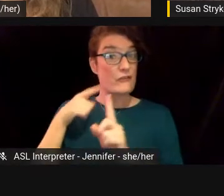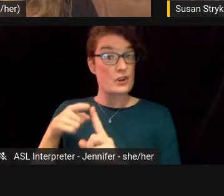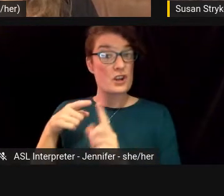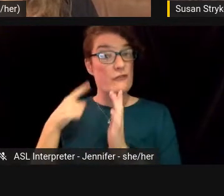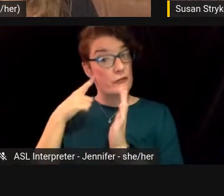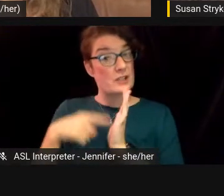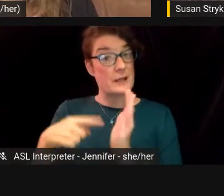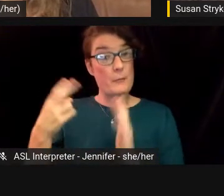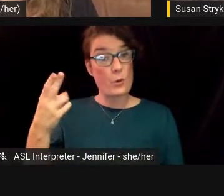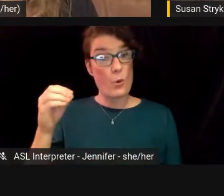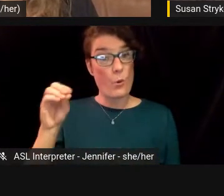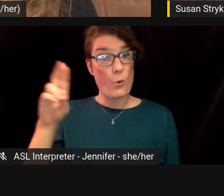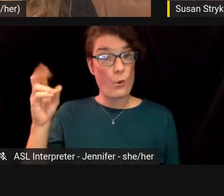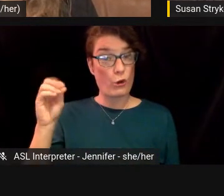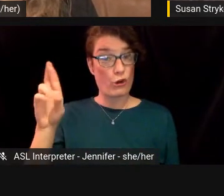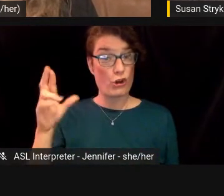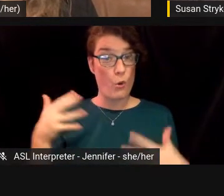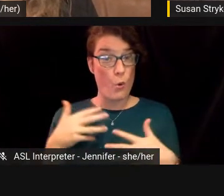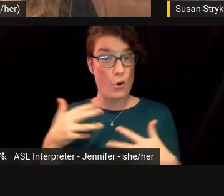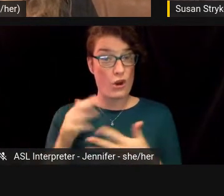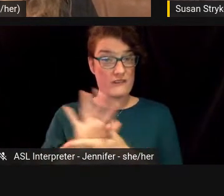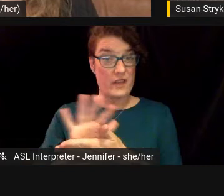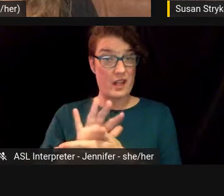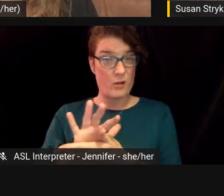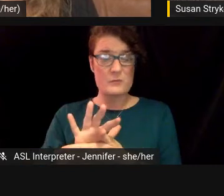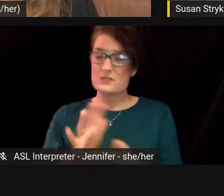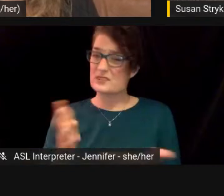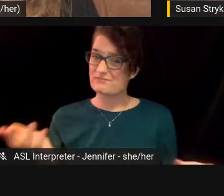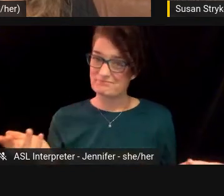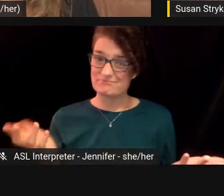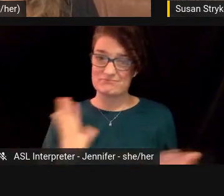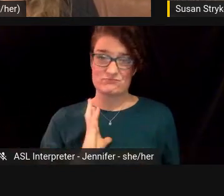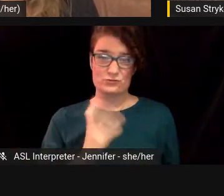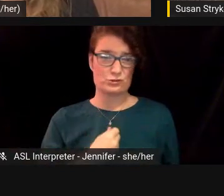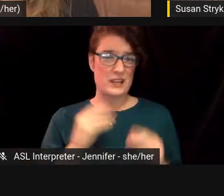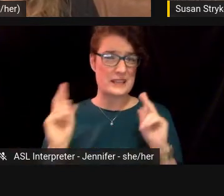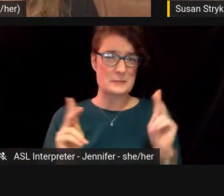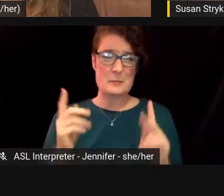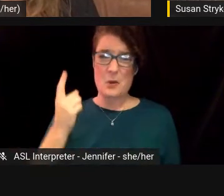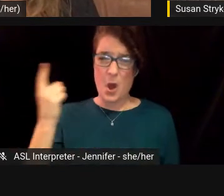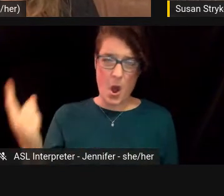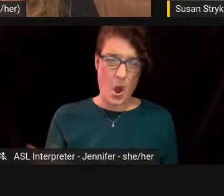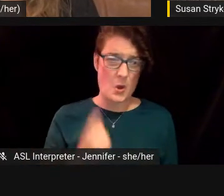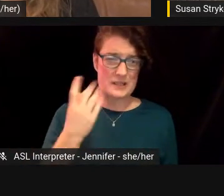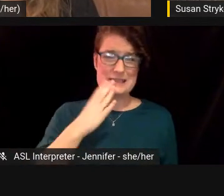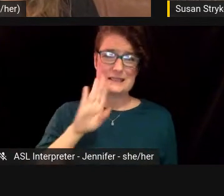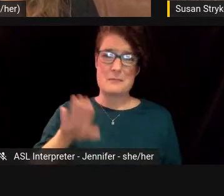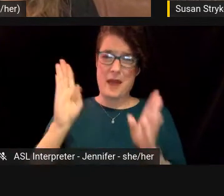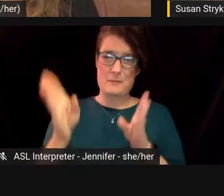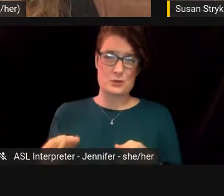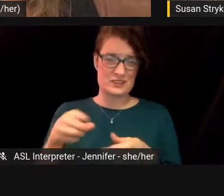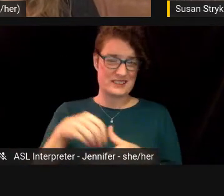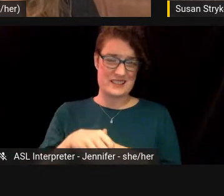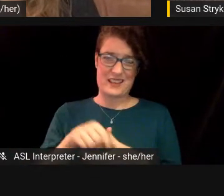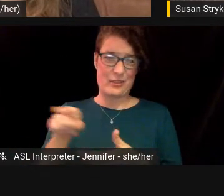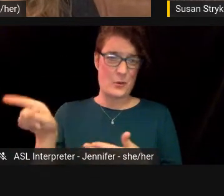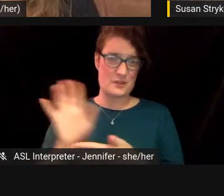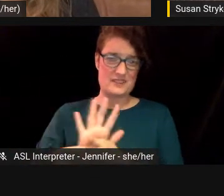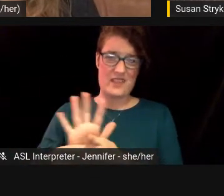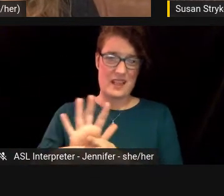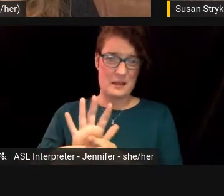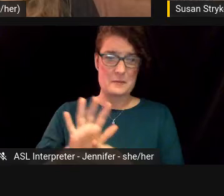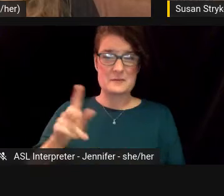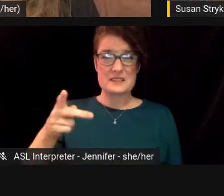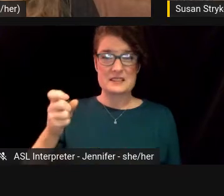genre of horror films. Transgender people are always the villain in these films. Psycho,